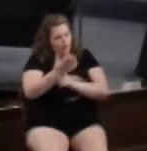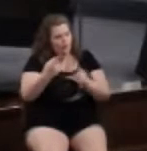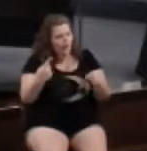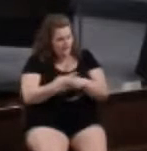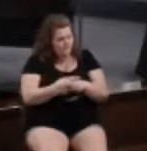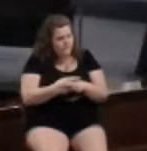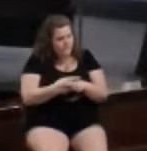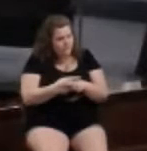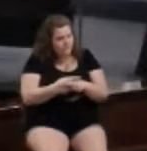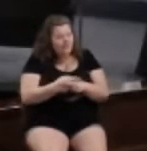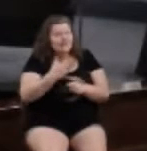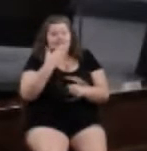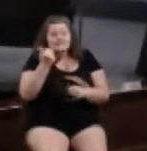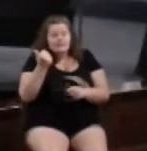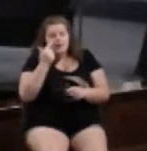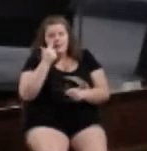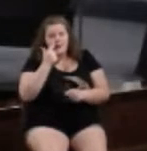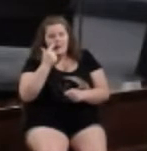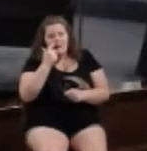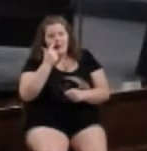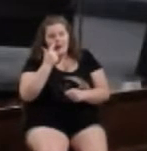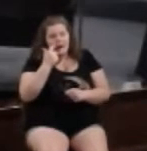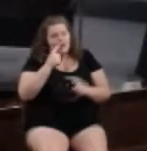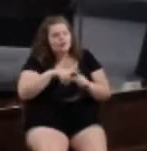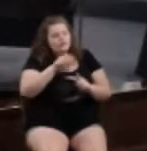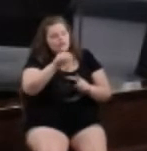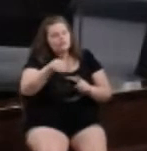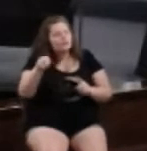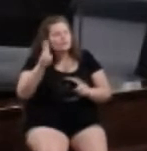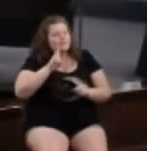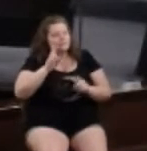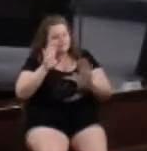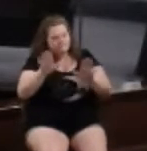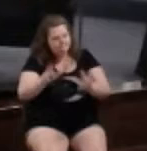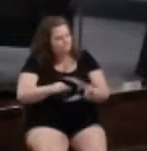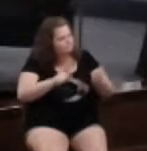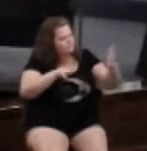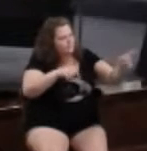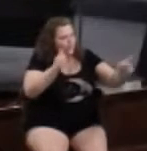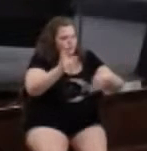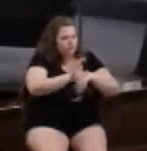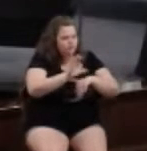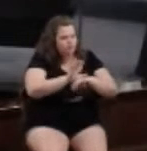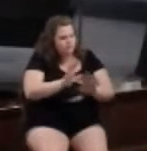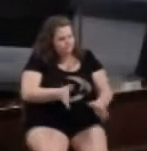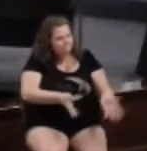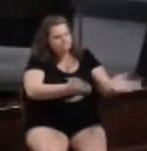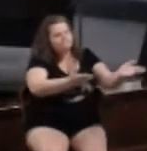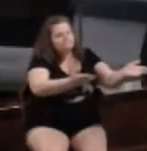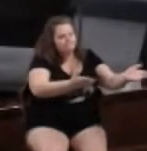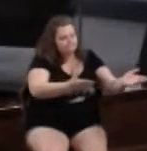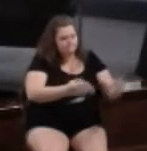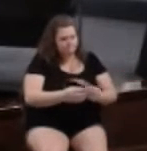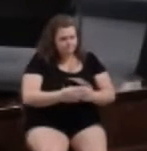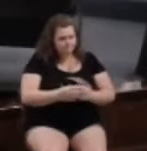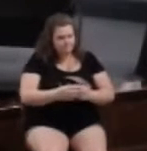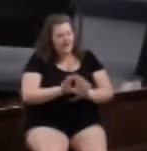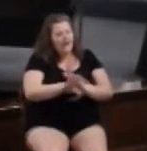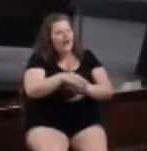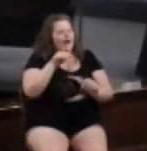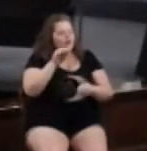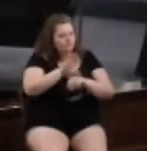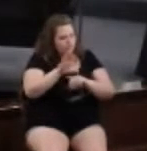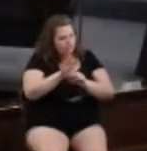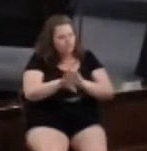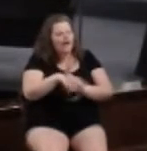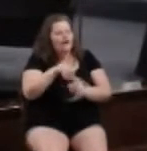it would be better to put a person or persons out of the church and out of the fellowship